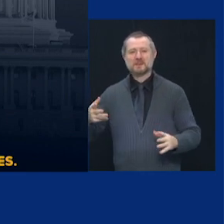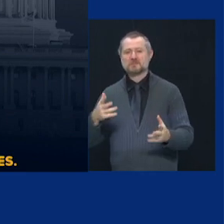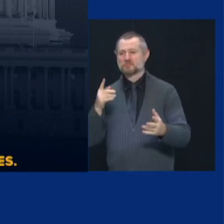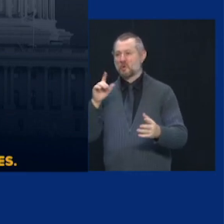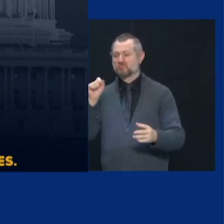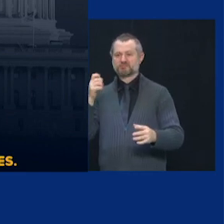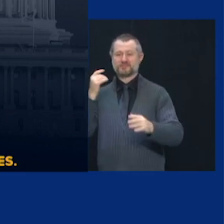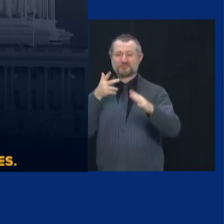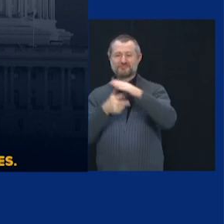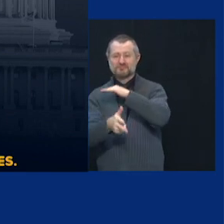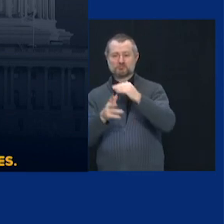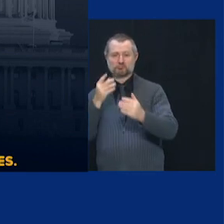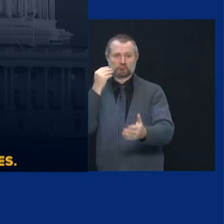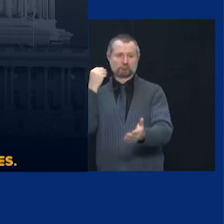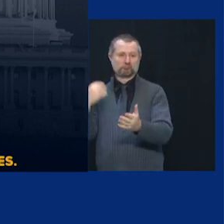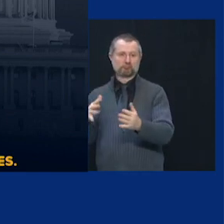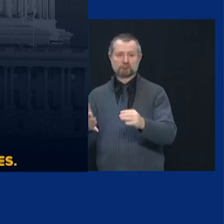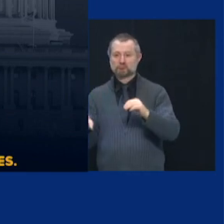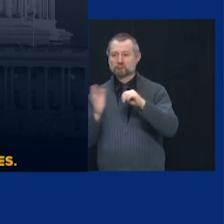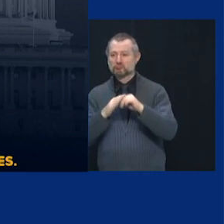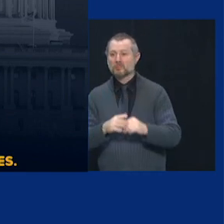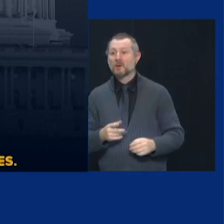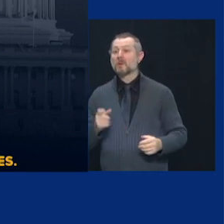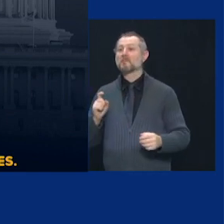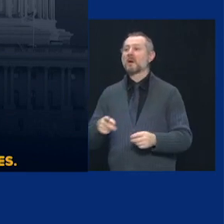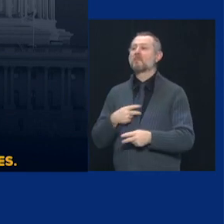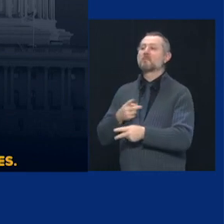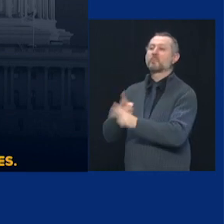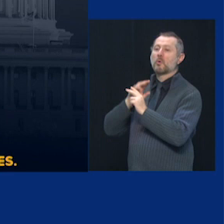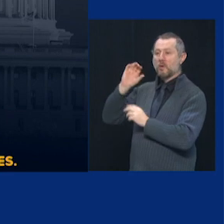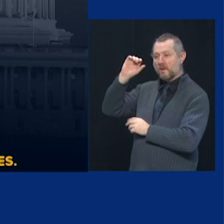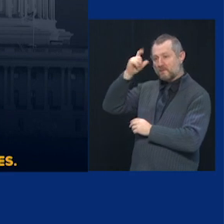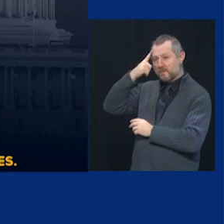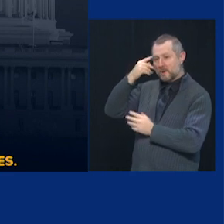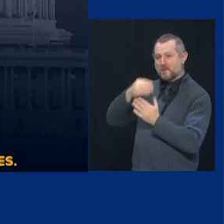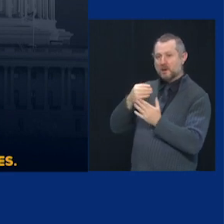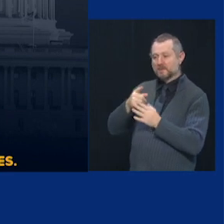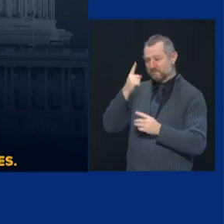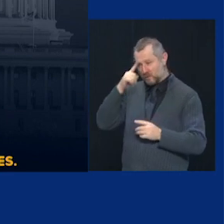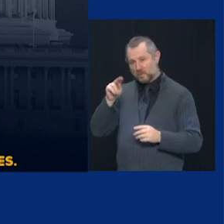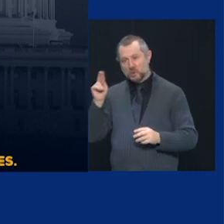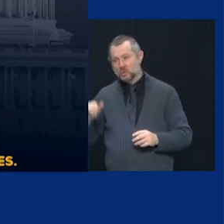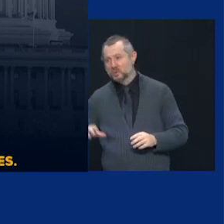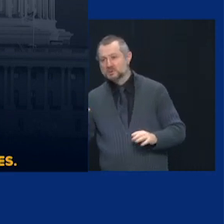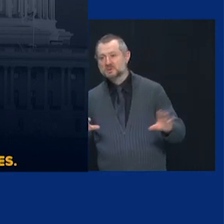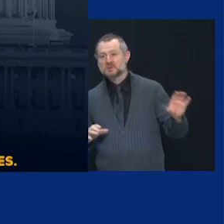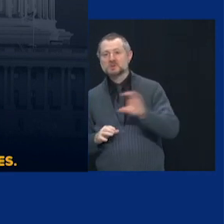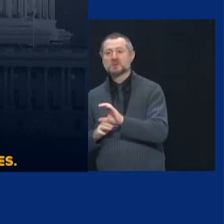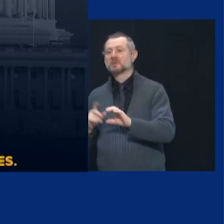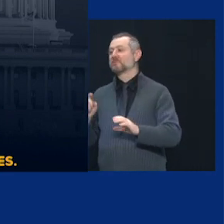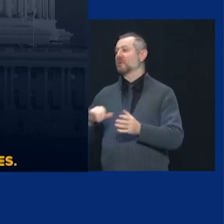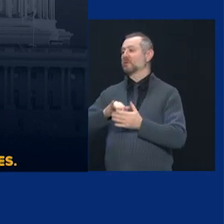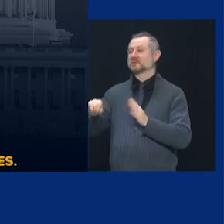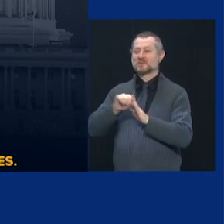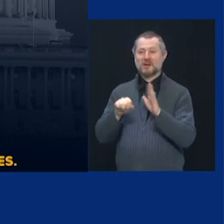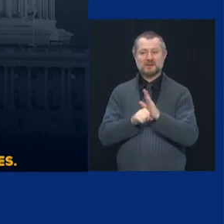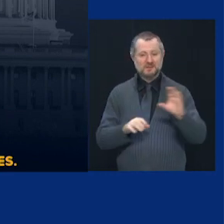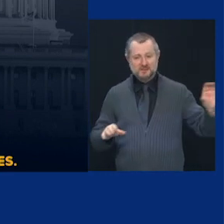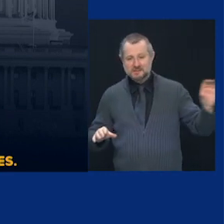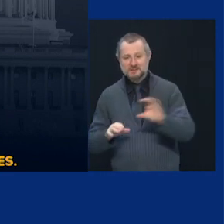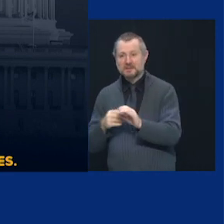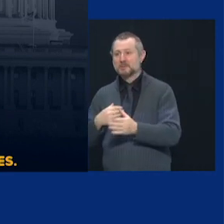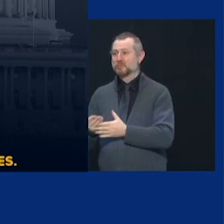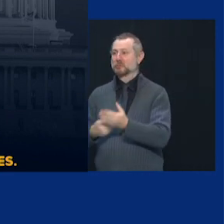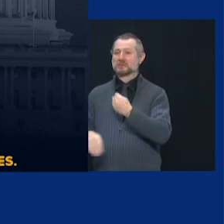money for New York City, for New York State, just to make the ends meet. And you put all of these